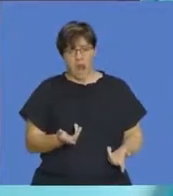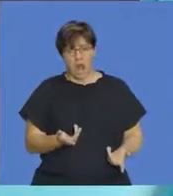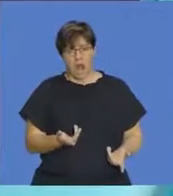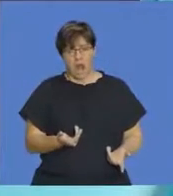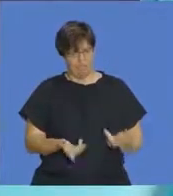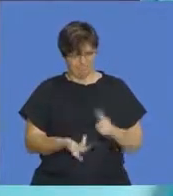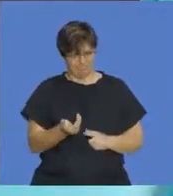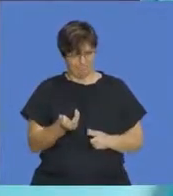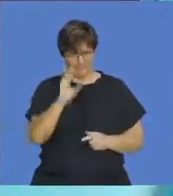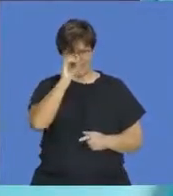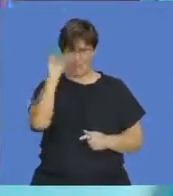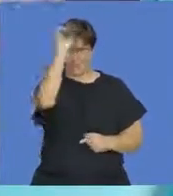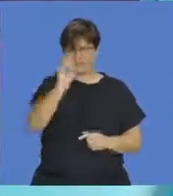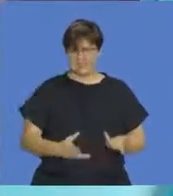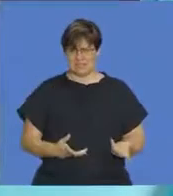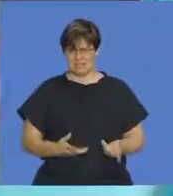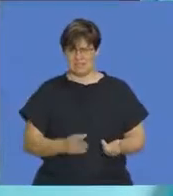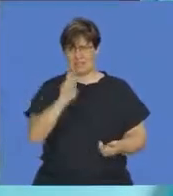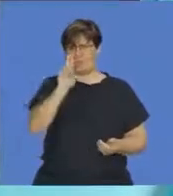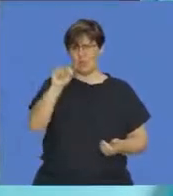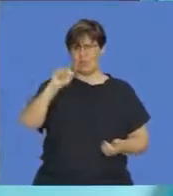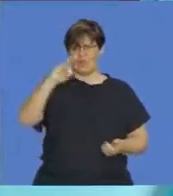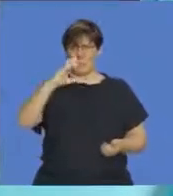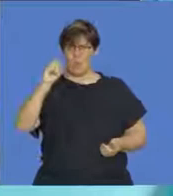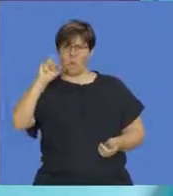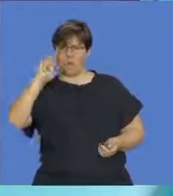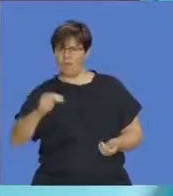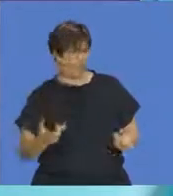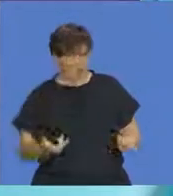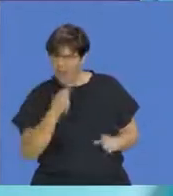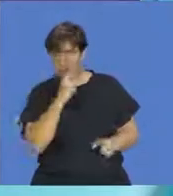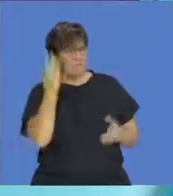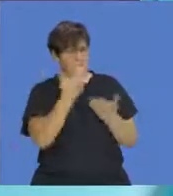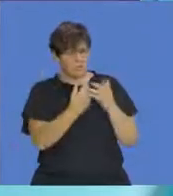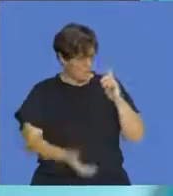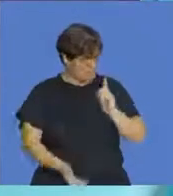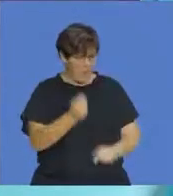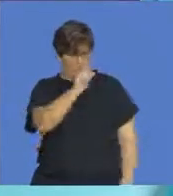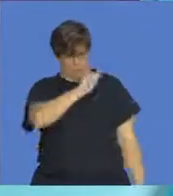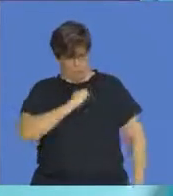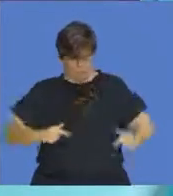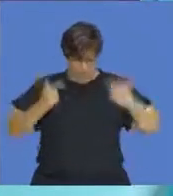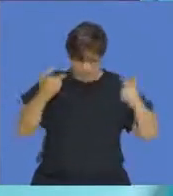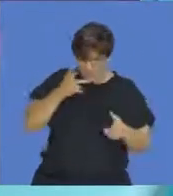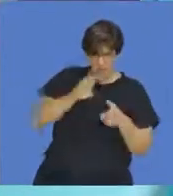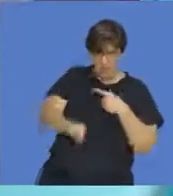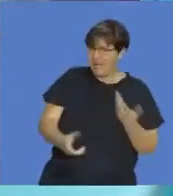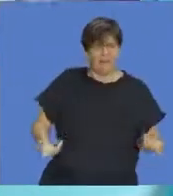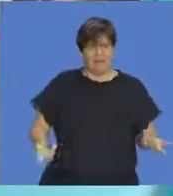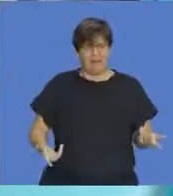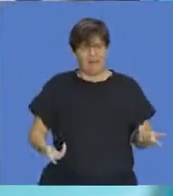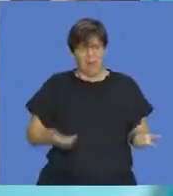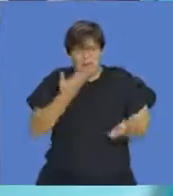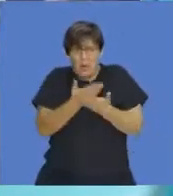we'd recognize that in terms of what we currently know, the possibility or the probability of finding a unicorn is